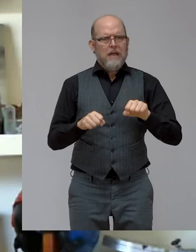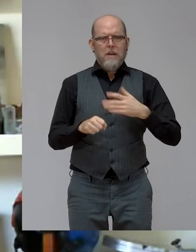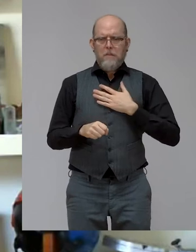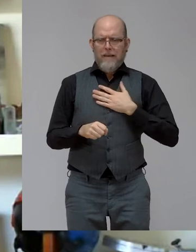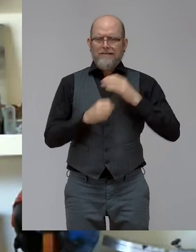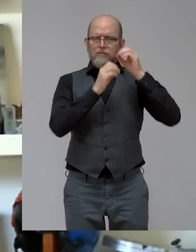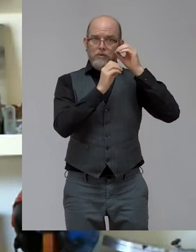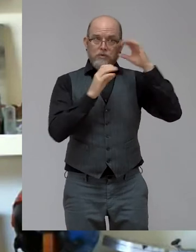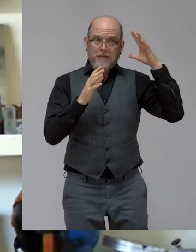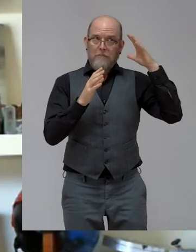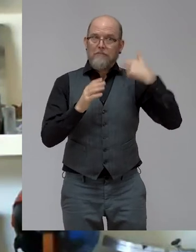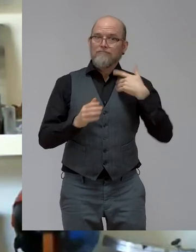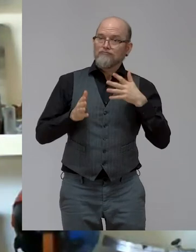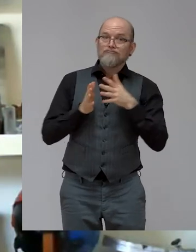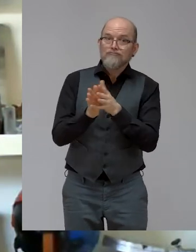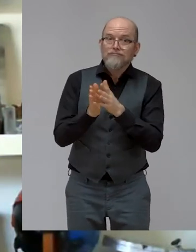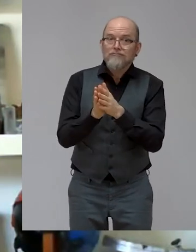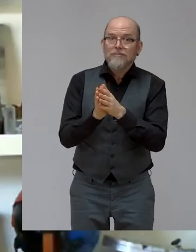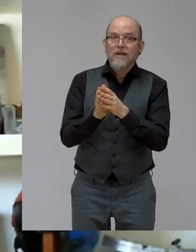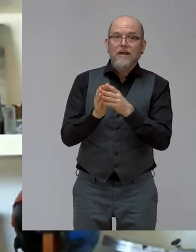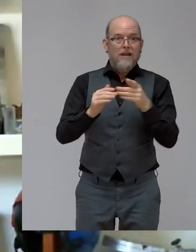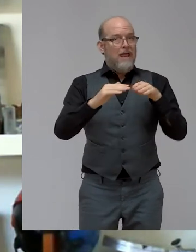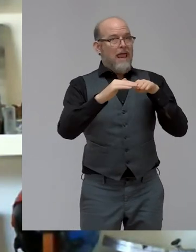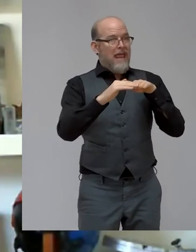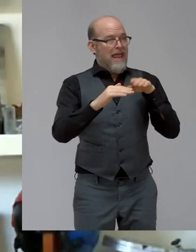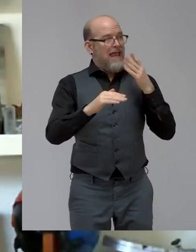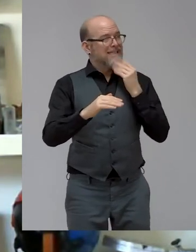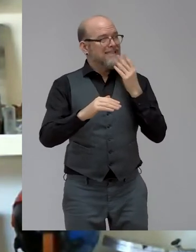Israel Dean, making the future tech era accessible,